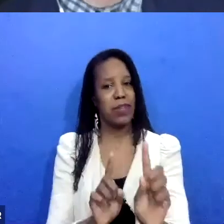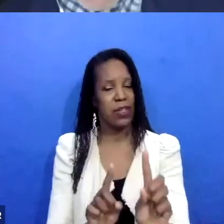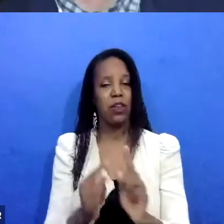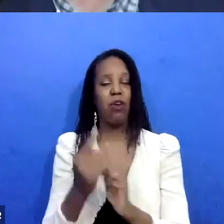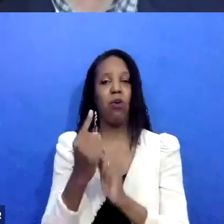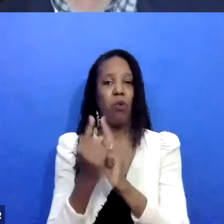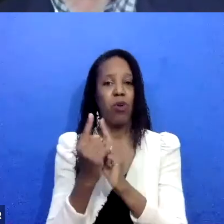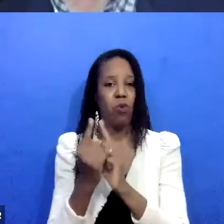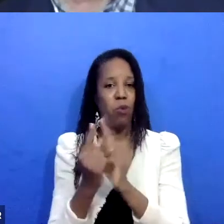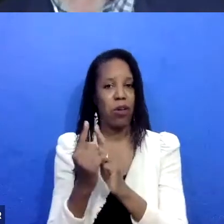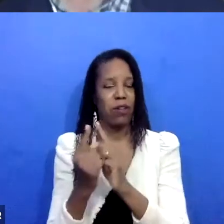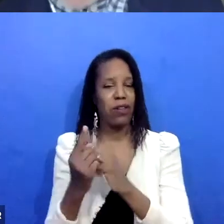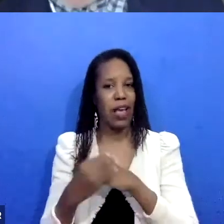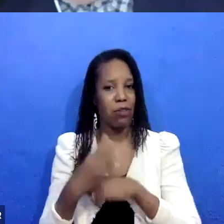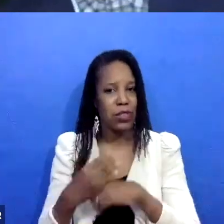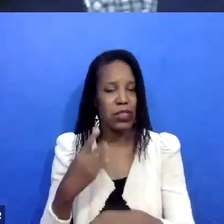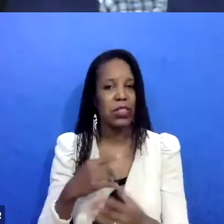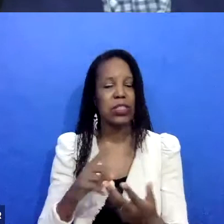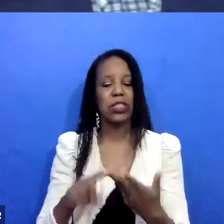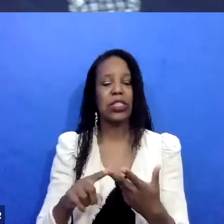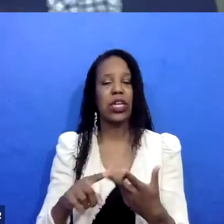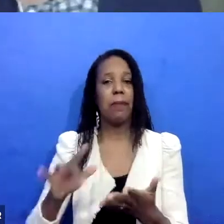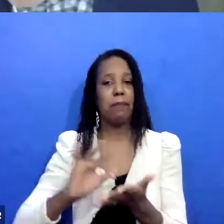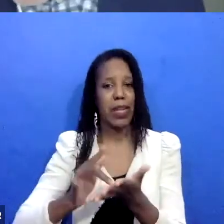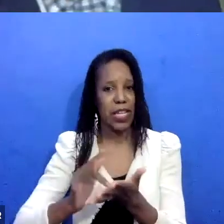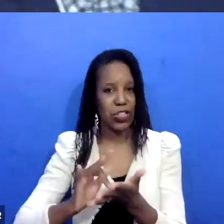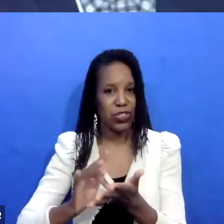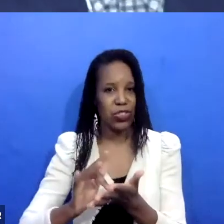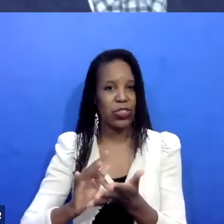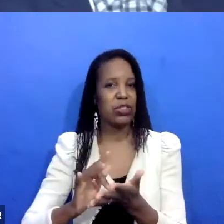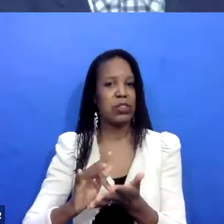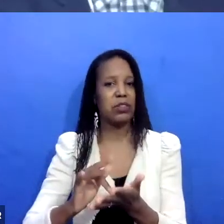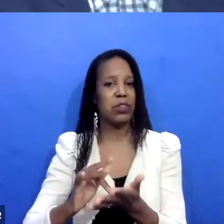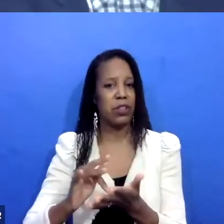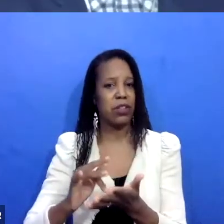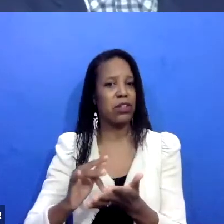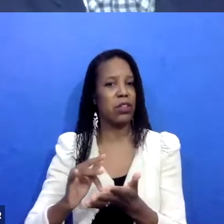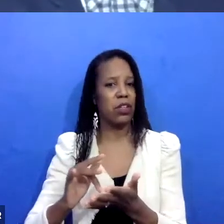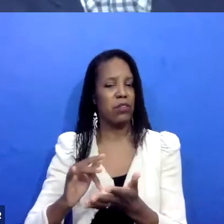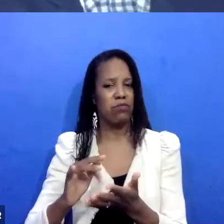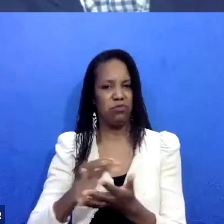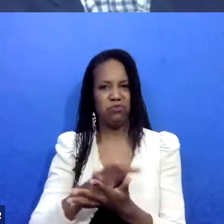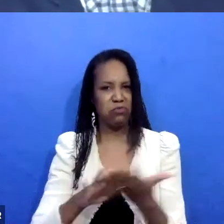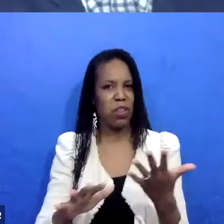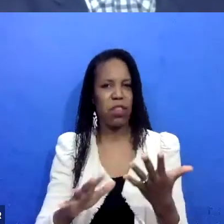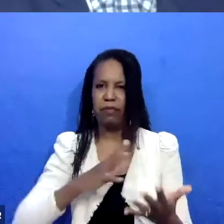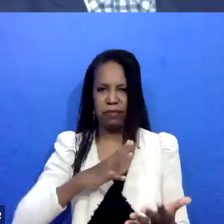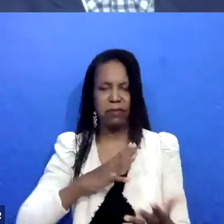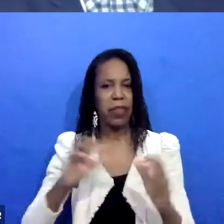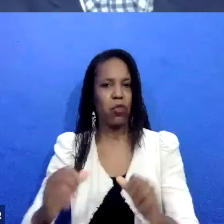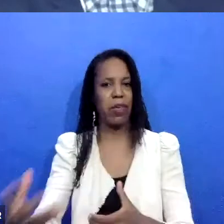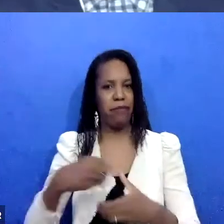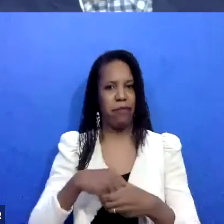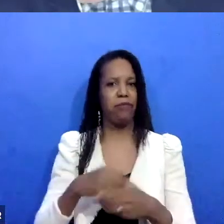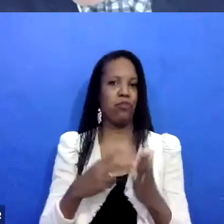um, we have no problem accepting them into the program. If, as participants, if they meet the